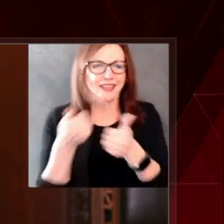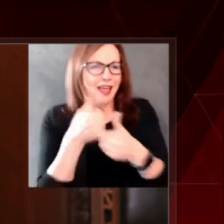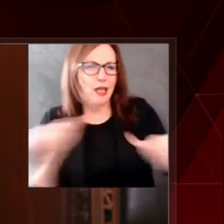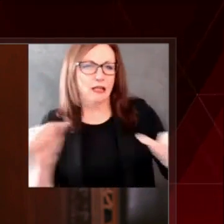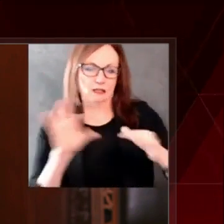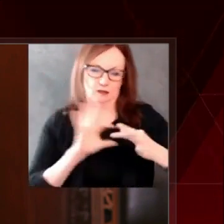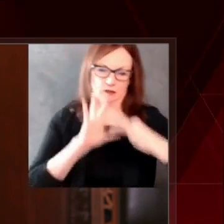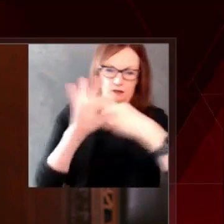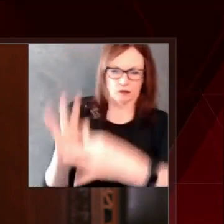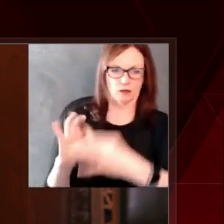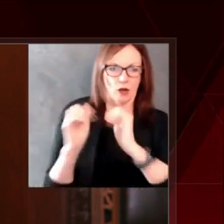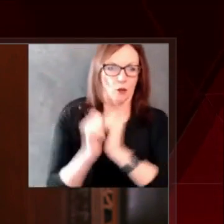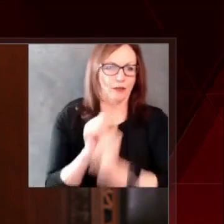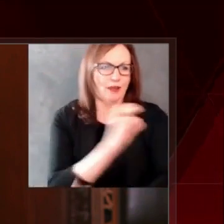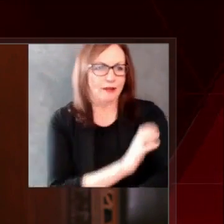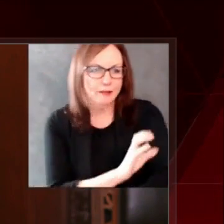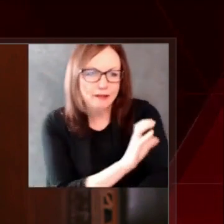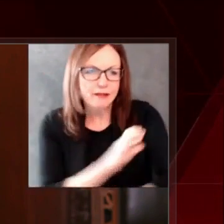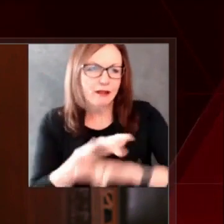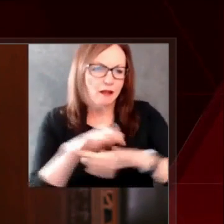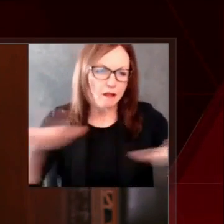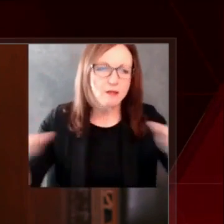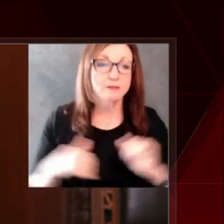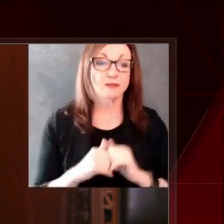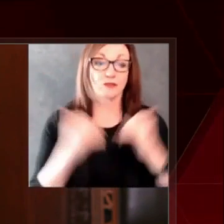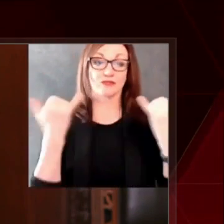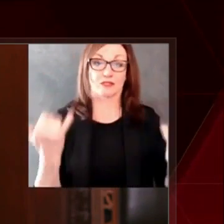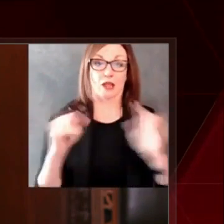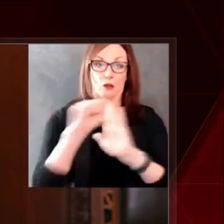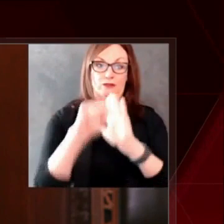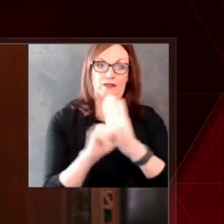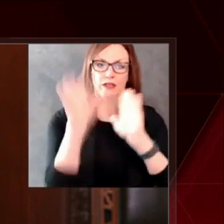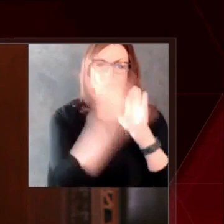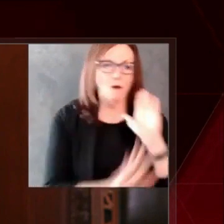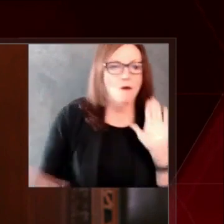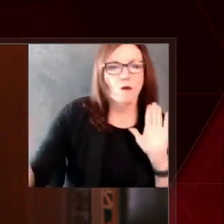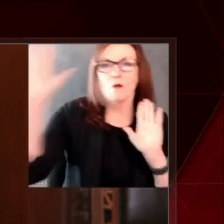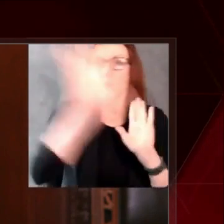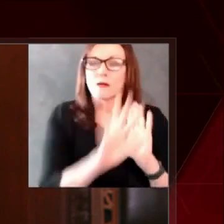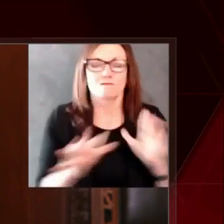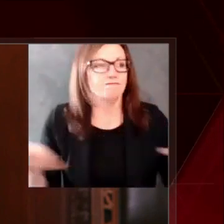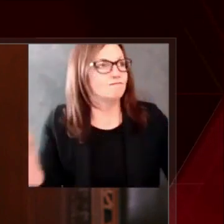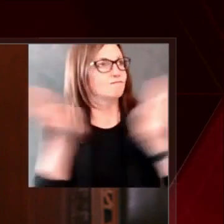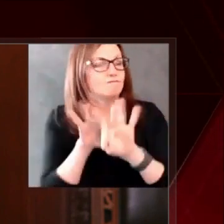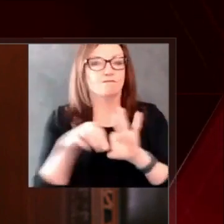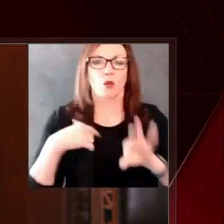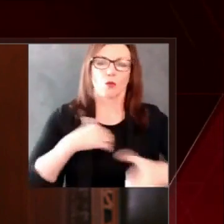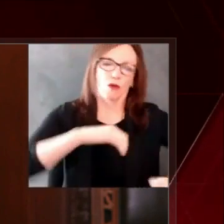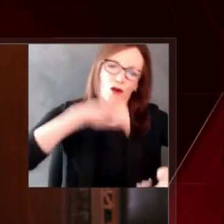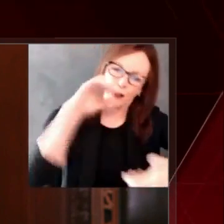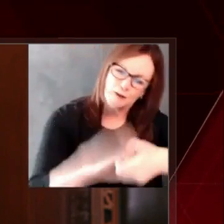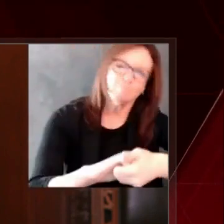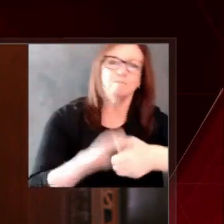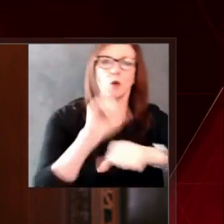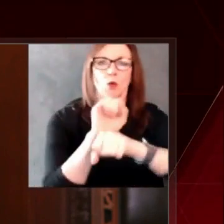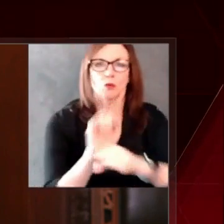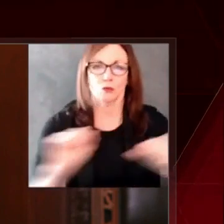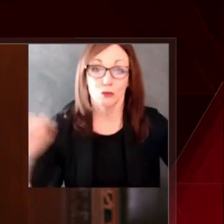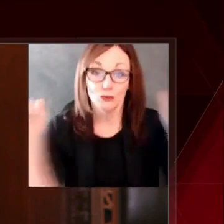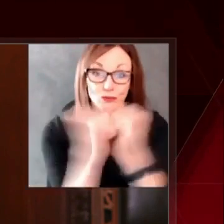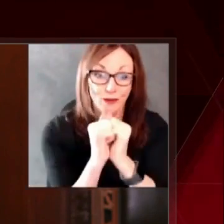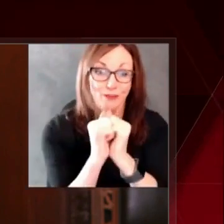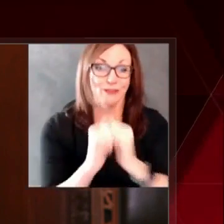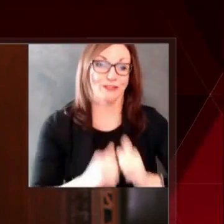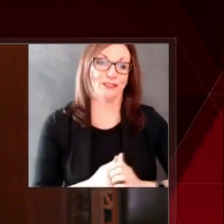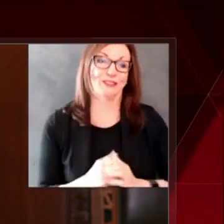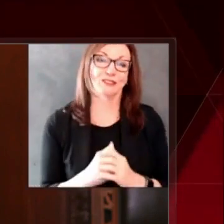of us continuing to work together. And that means we all need to remember we are not just out of the woods